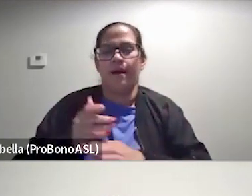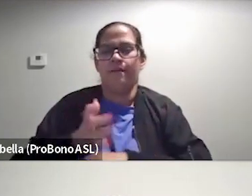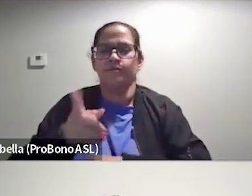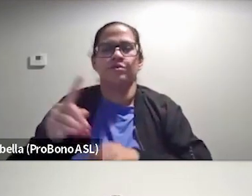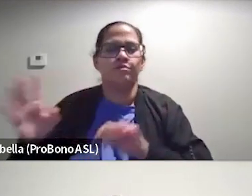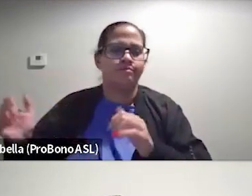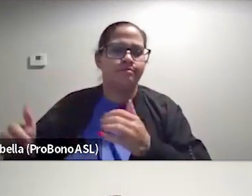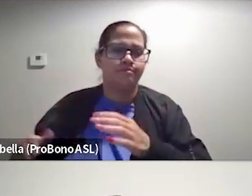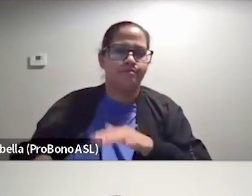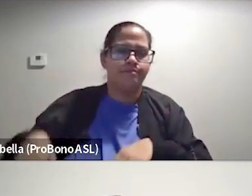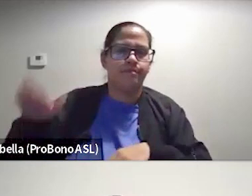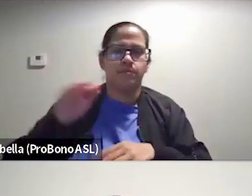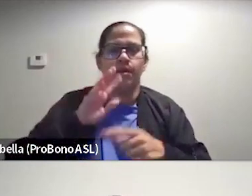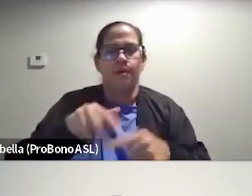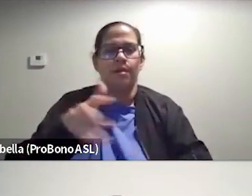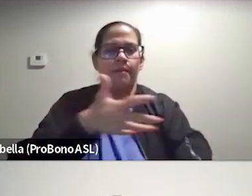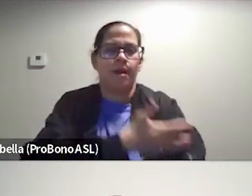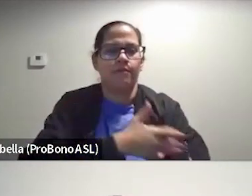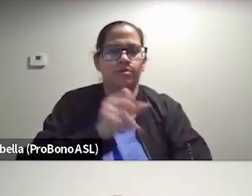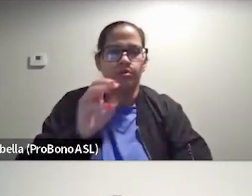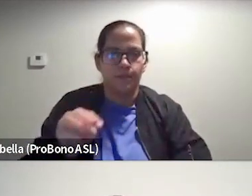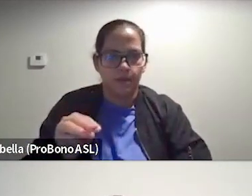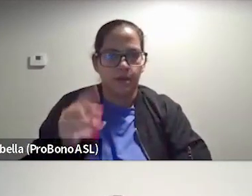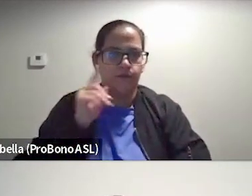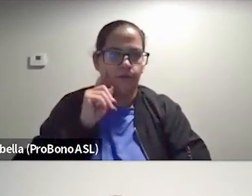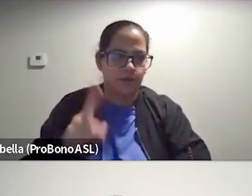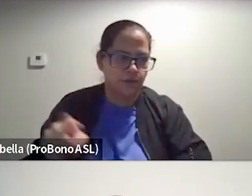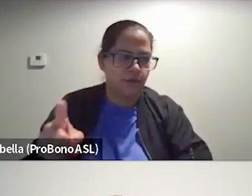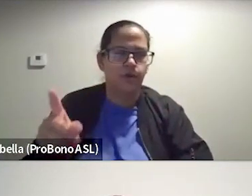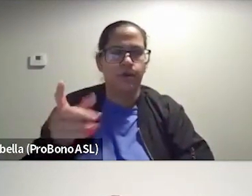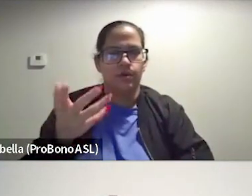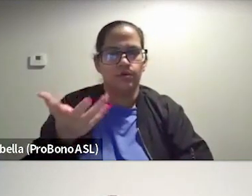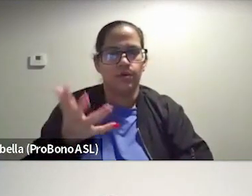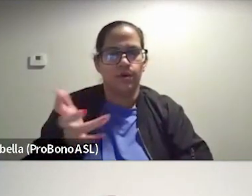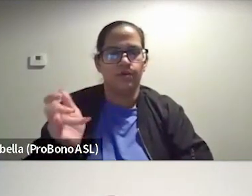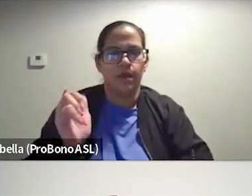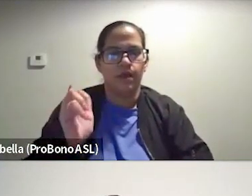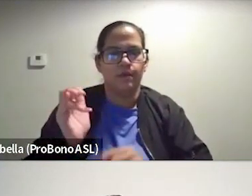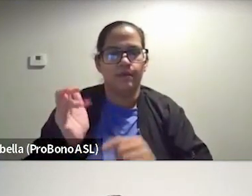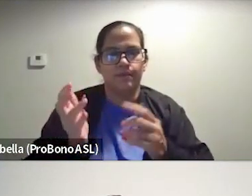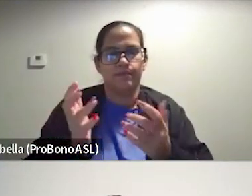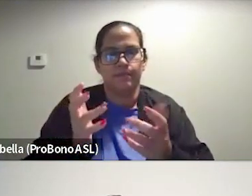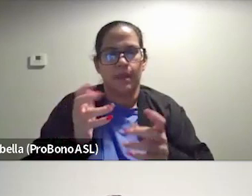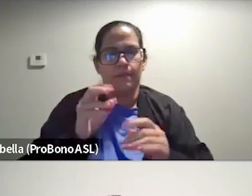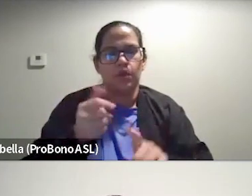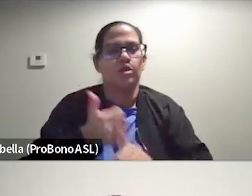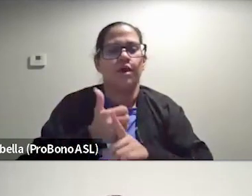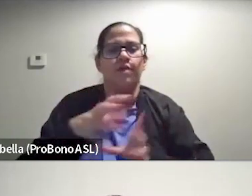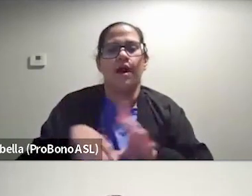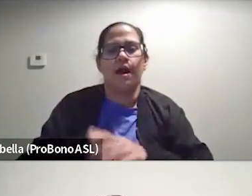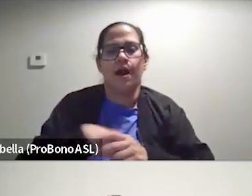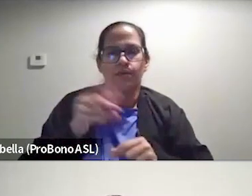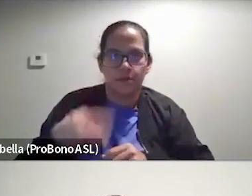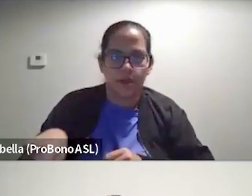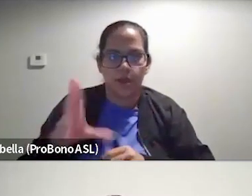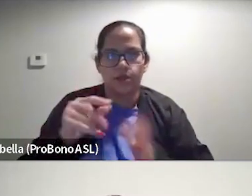power of social media in that way for you, the sort of like, um, putting yourself out there and showing